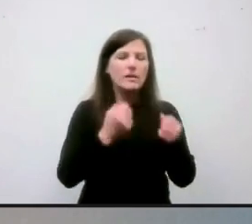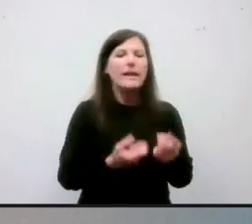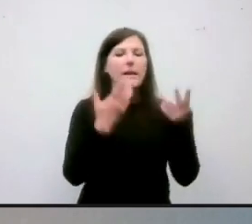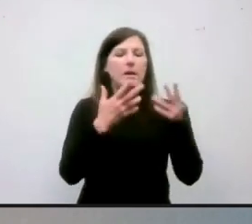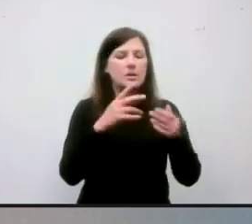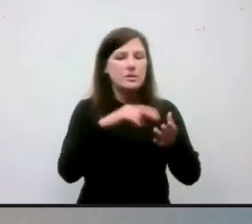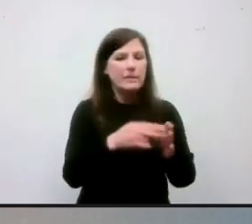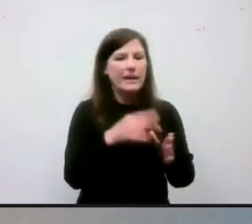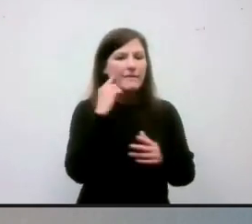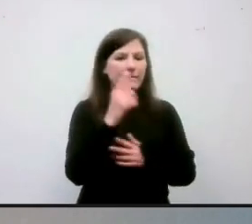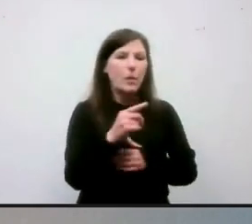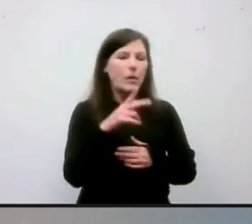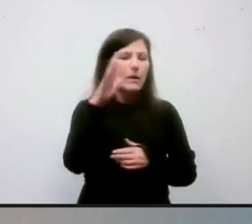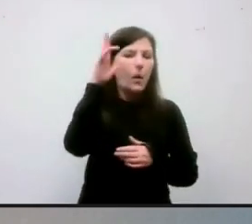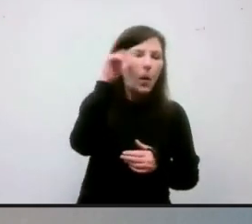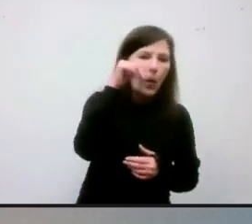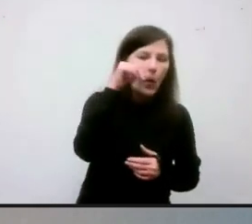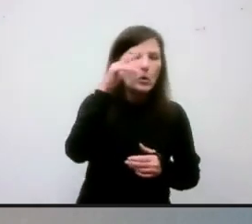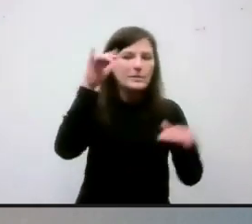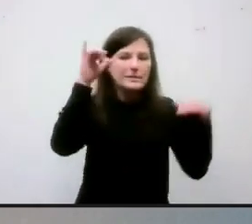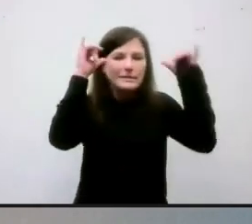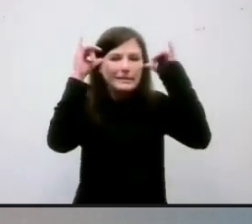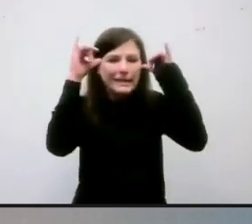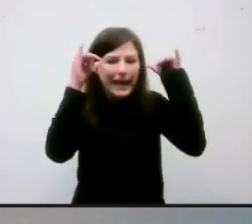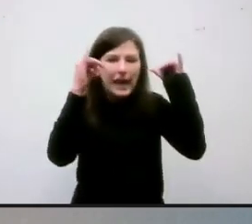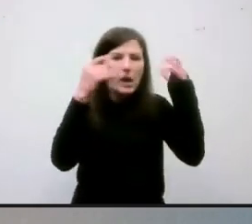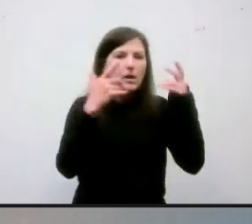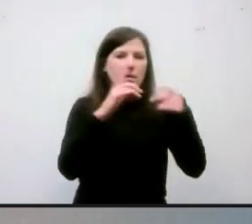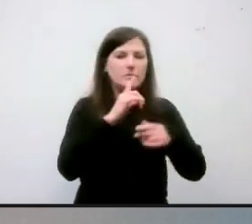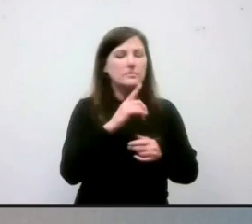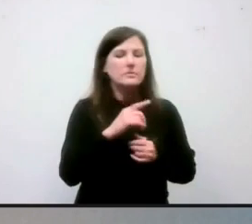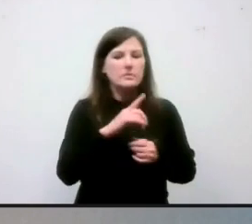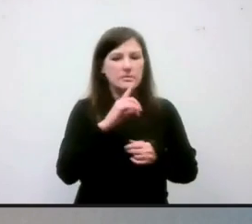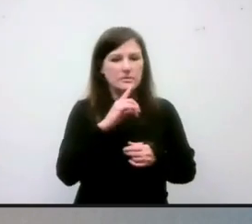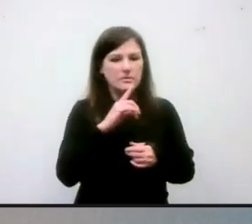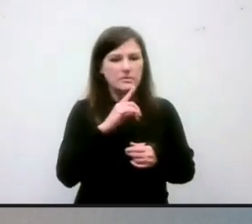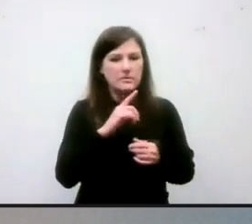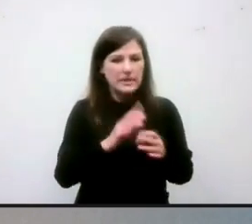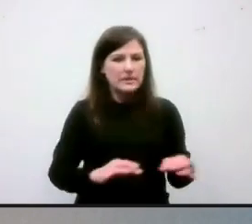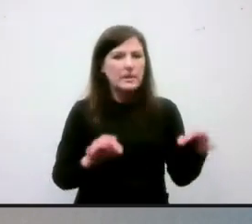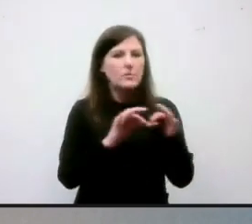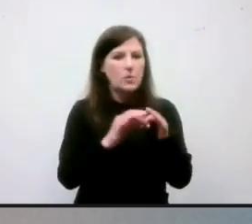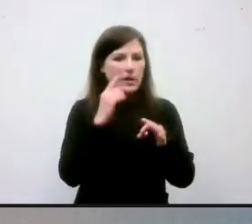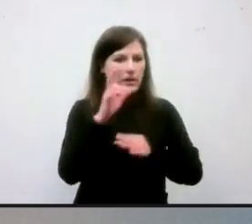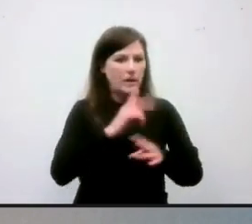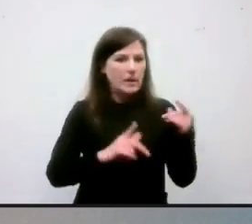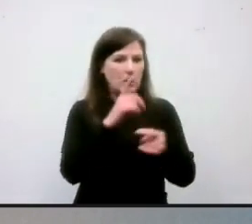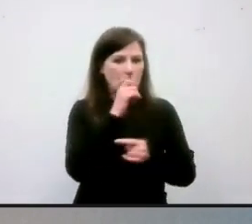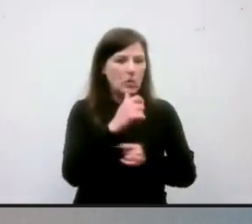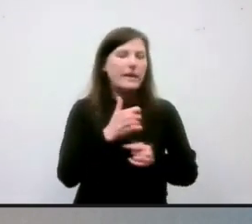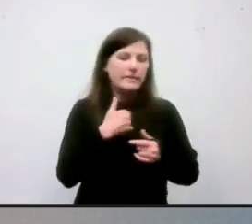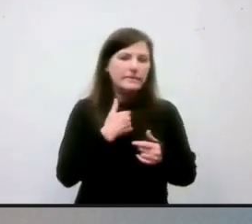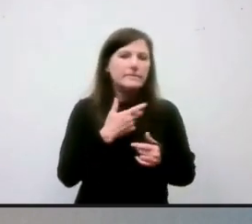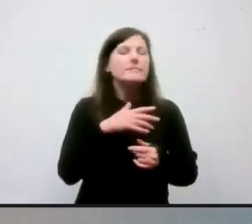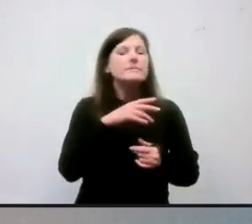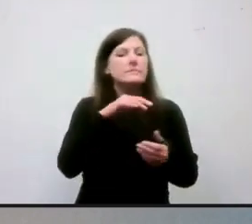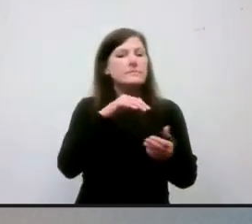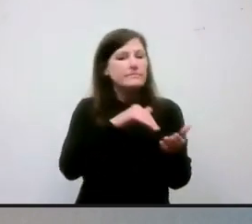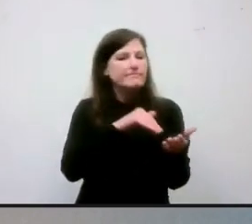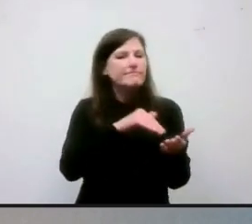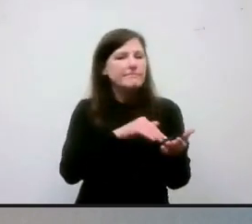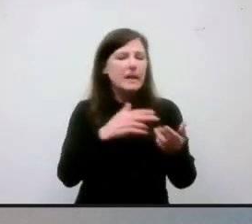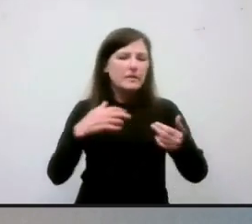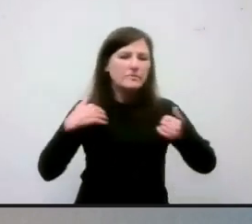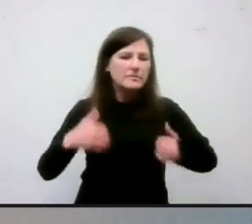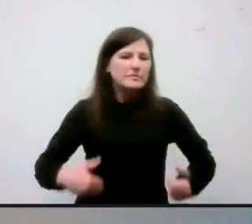know, you know, we understand the environment we live in. But it's really important if, if people have medical needs, go through your physician or provider. And if they